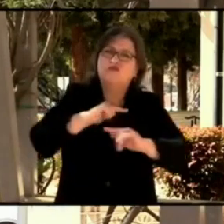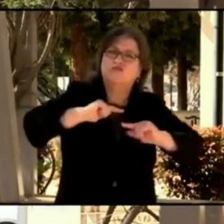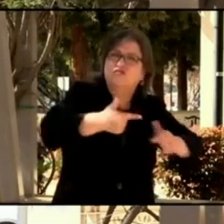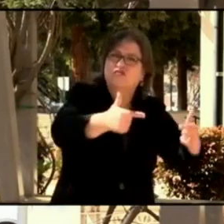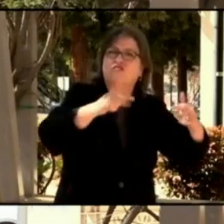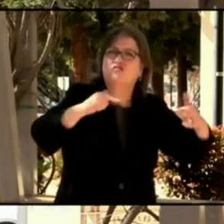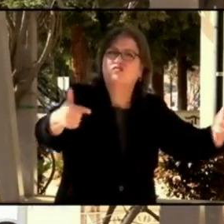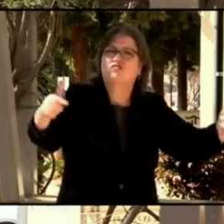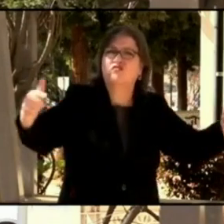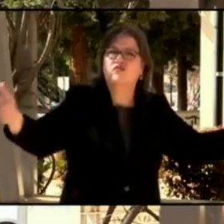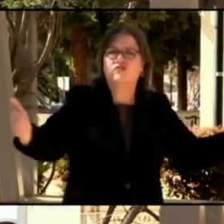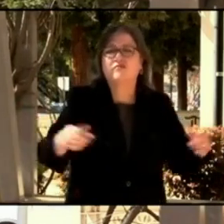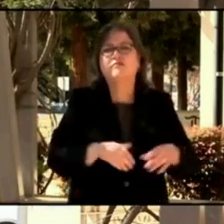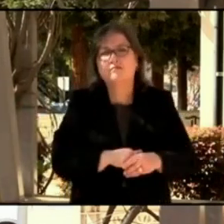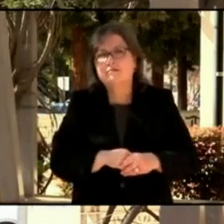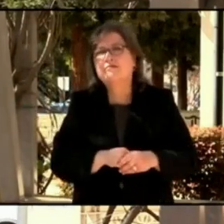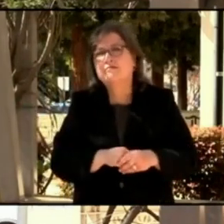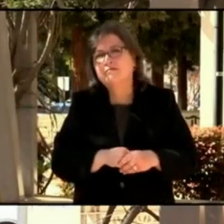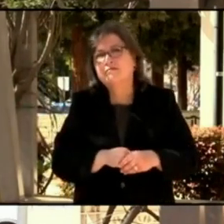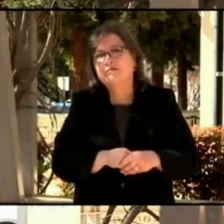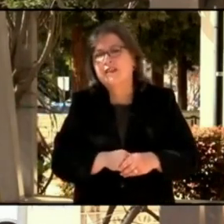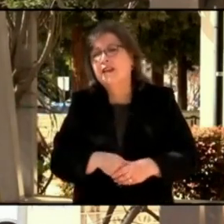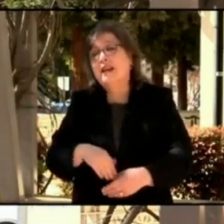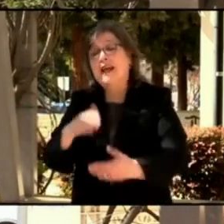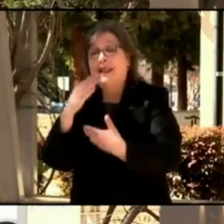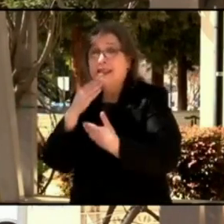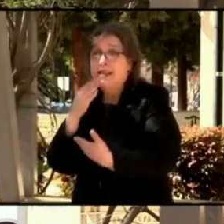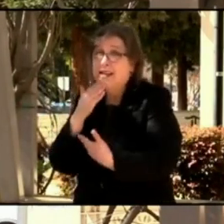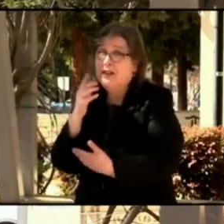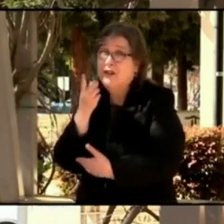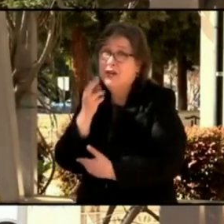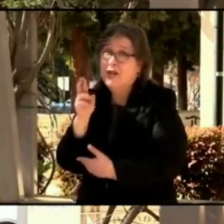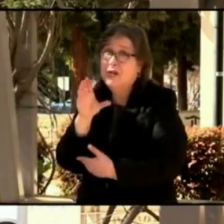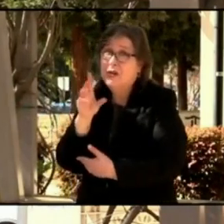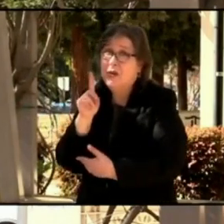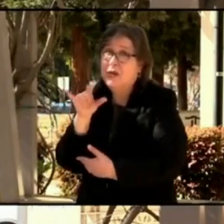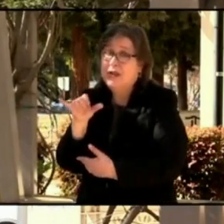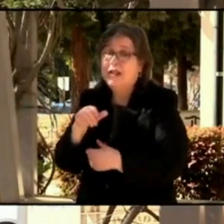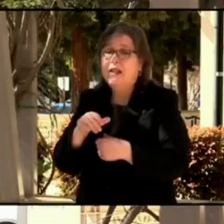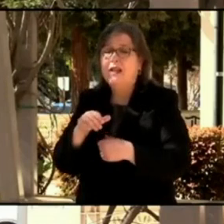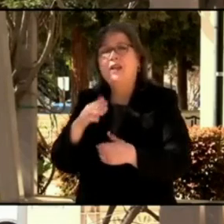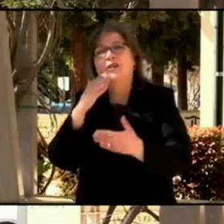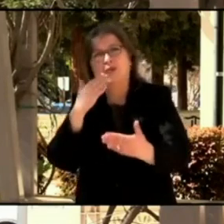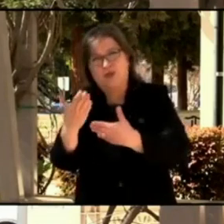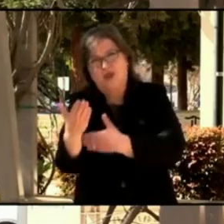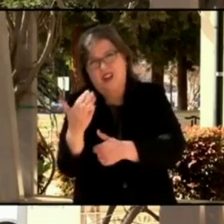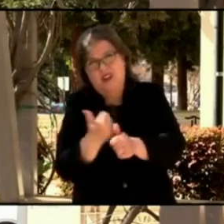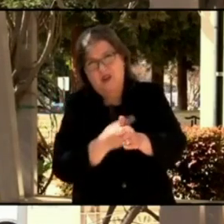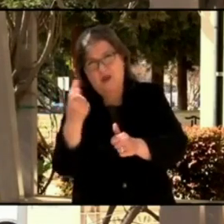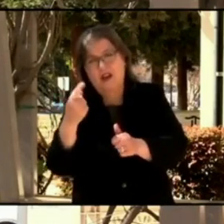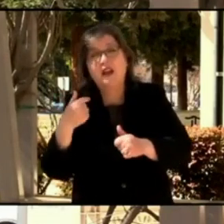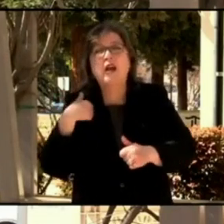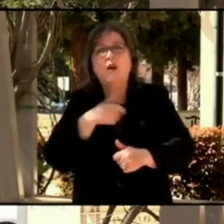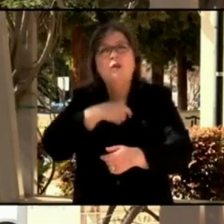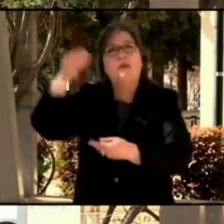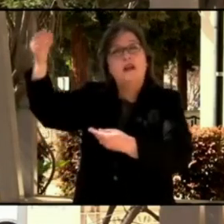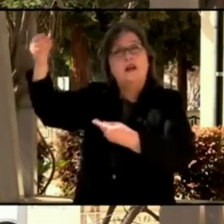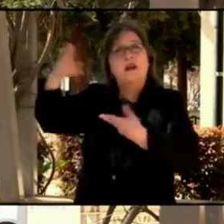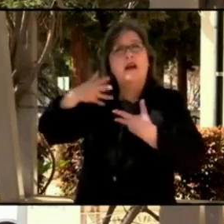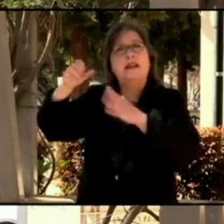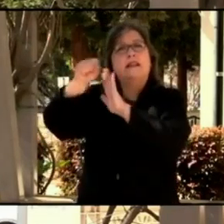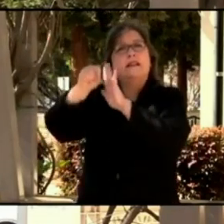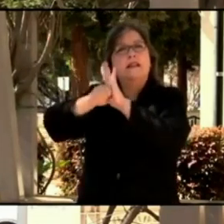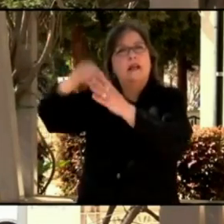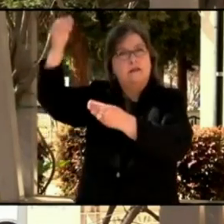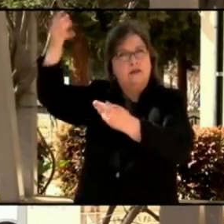Thank you, Dr. Cody. Good morning, everyone. So we did get our notification of what we will be getting for next